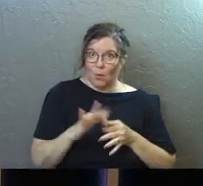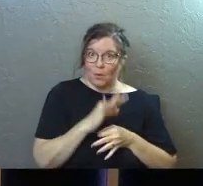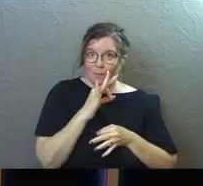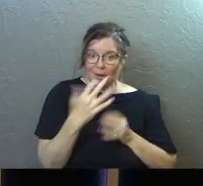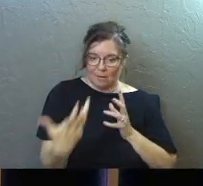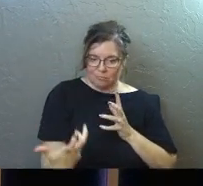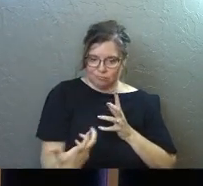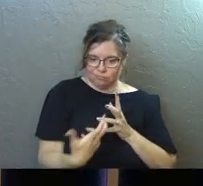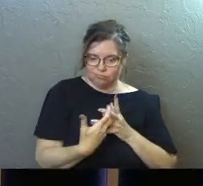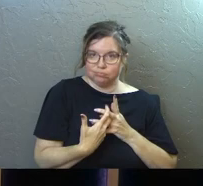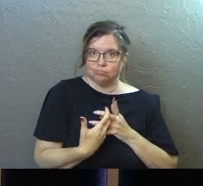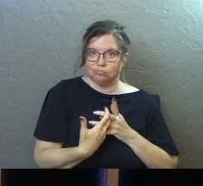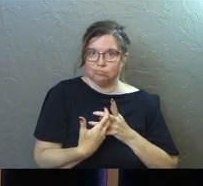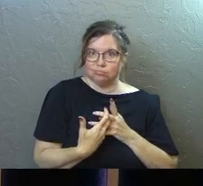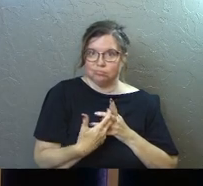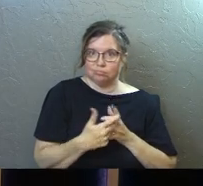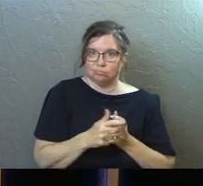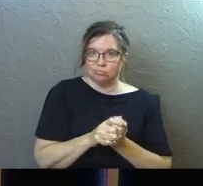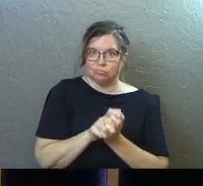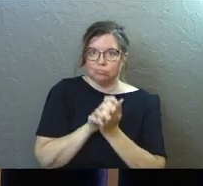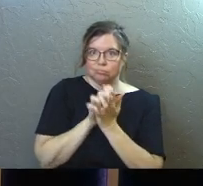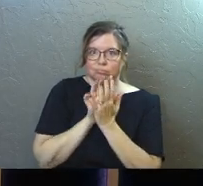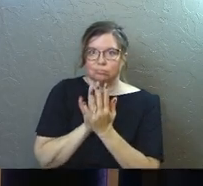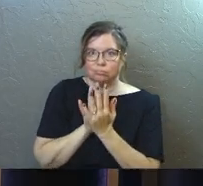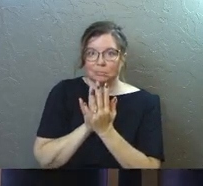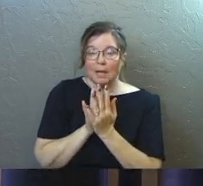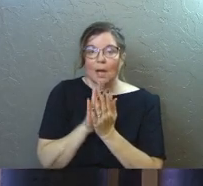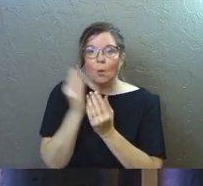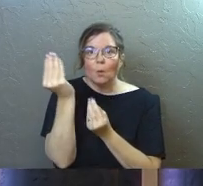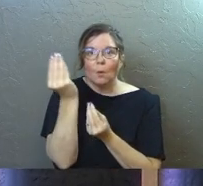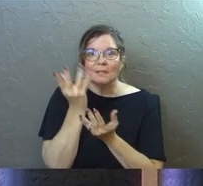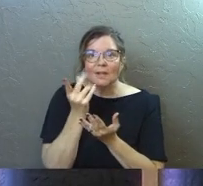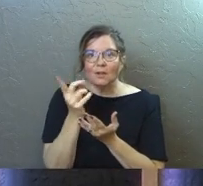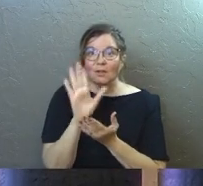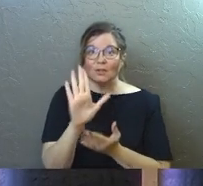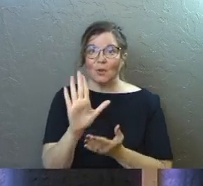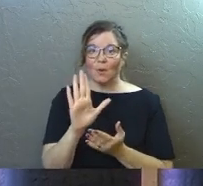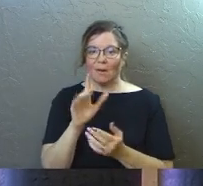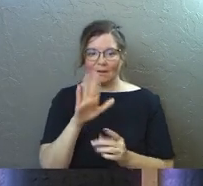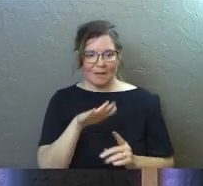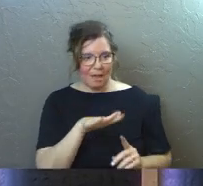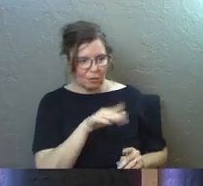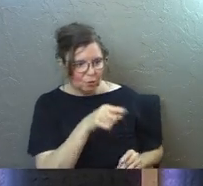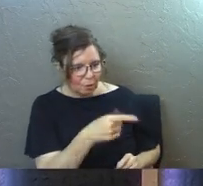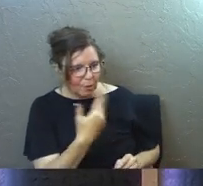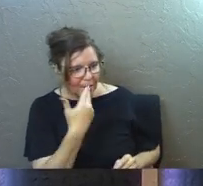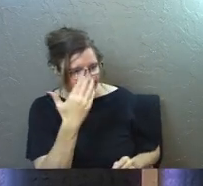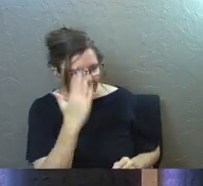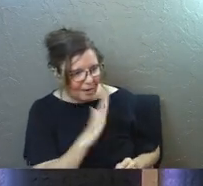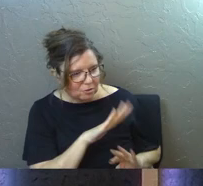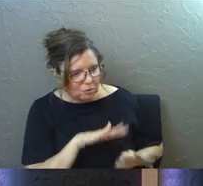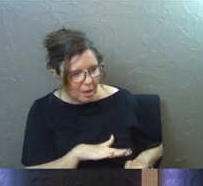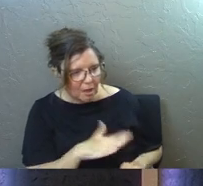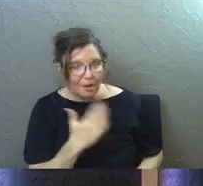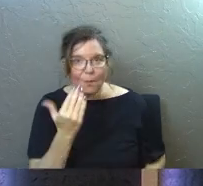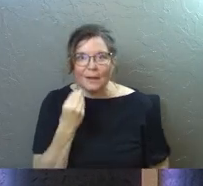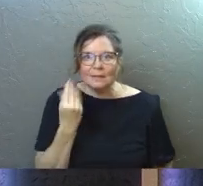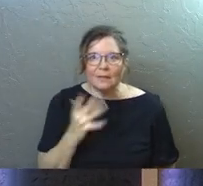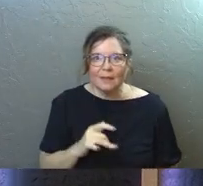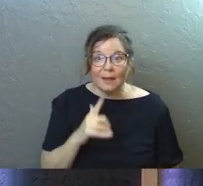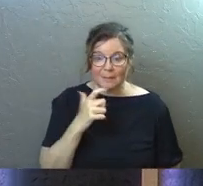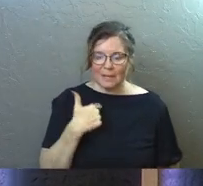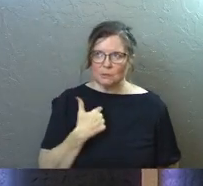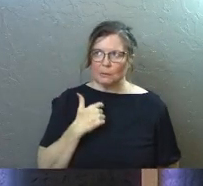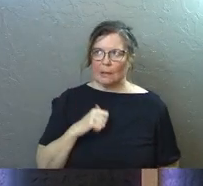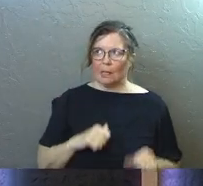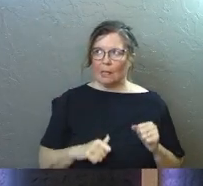And as he's fused with your spirit, what is he telling you? He's telling you you're God's child. Why? Because